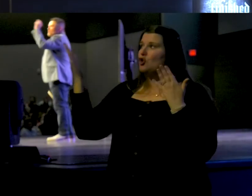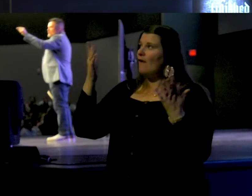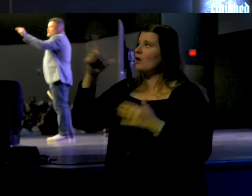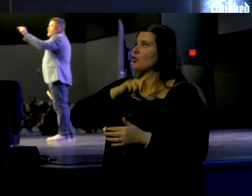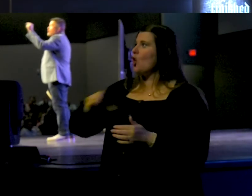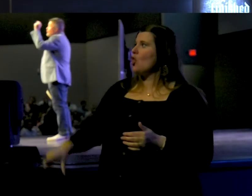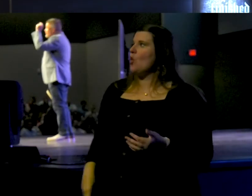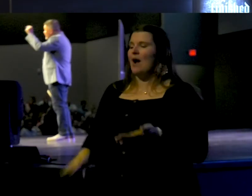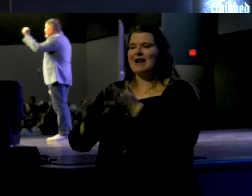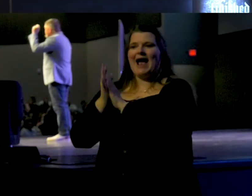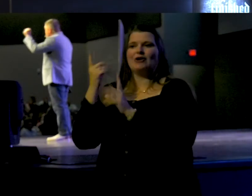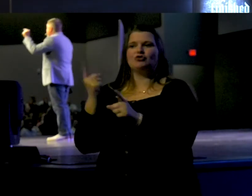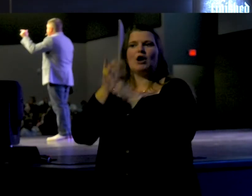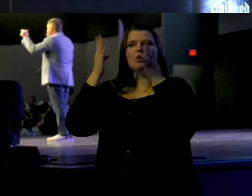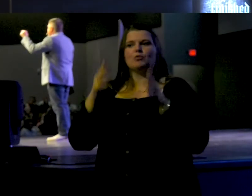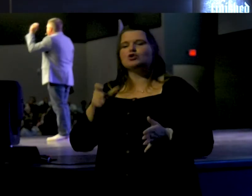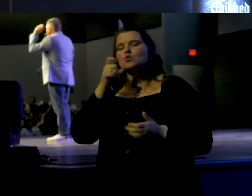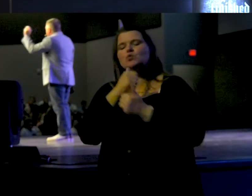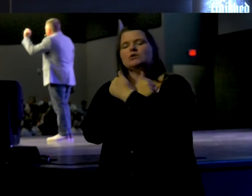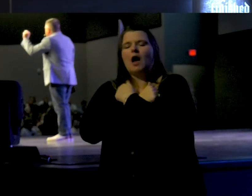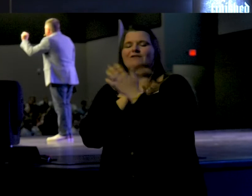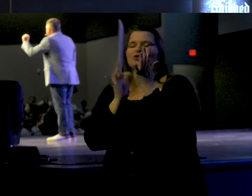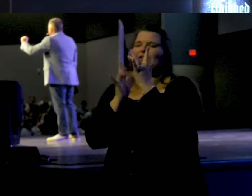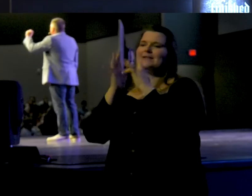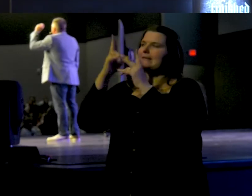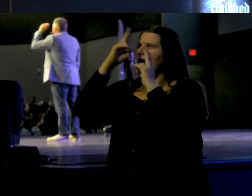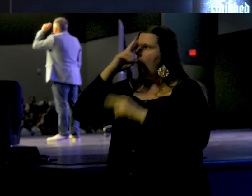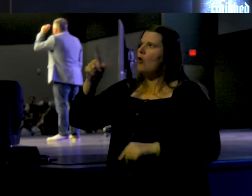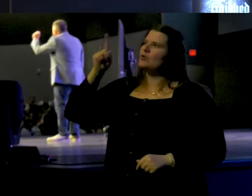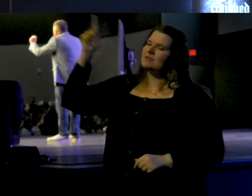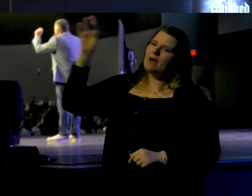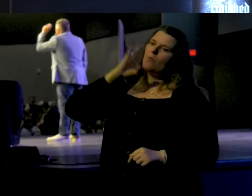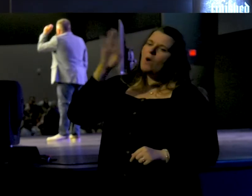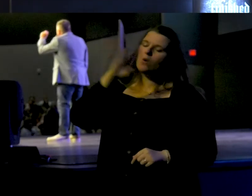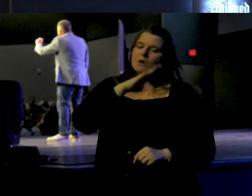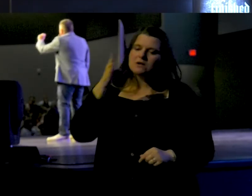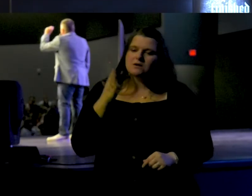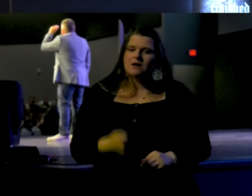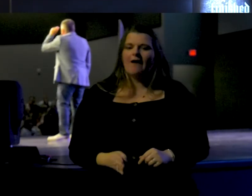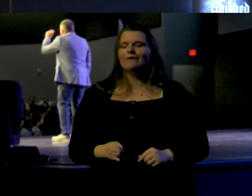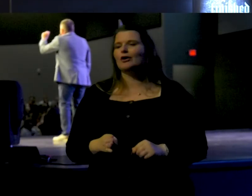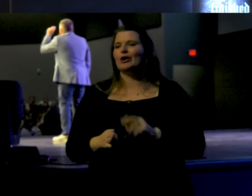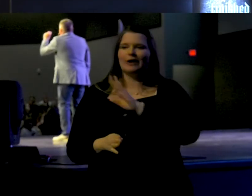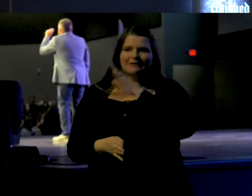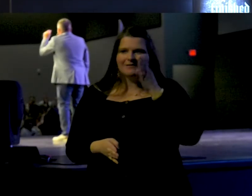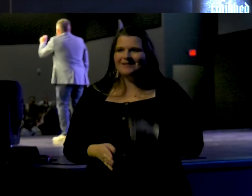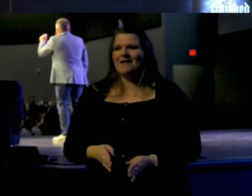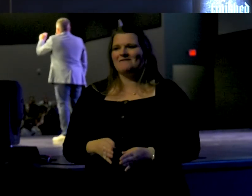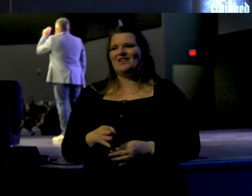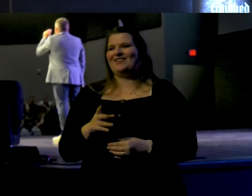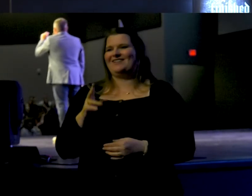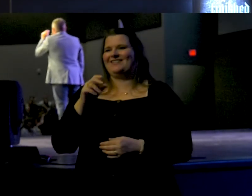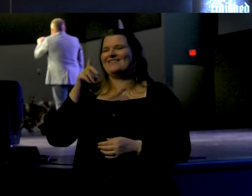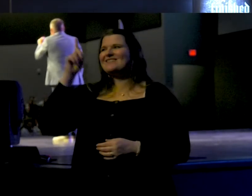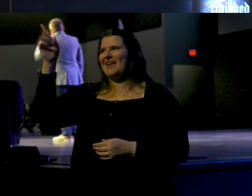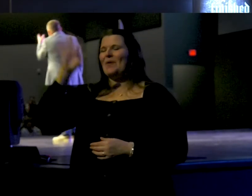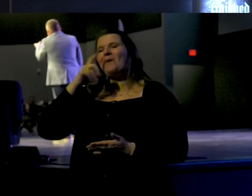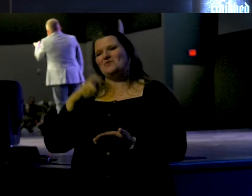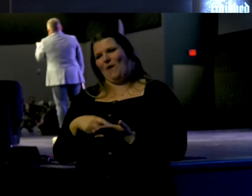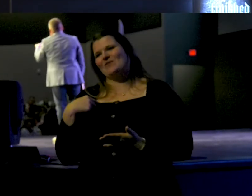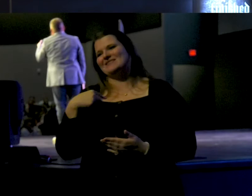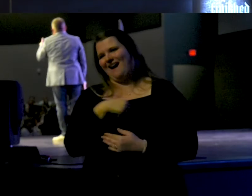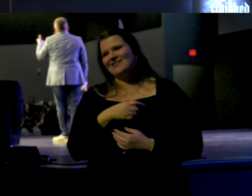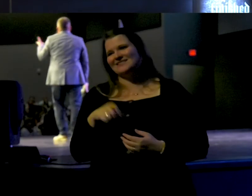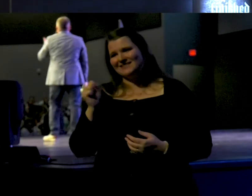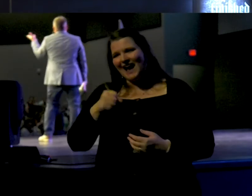regular person who loves Christ and honors Him will never, ever be unnoticed by God.